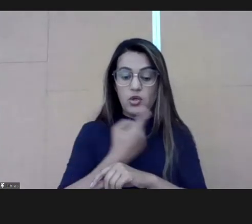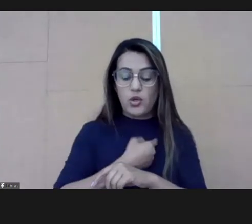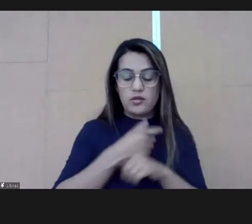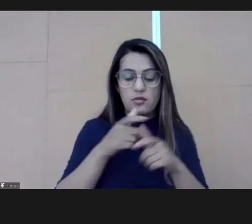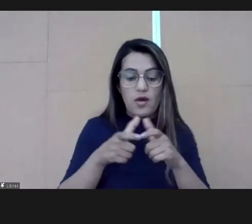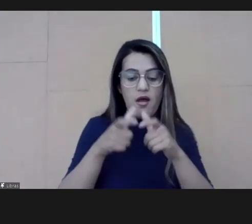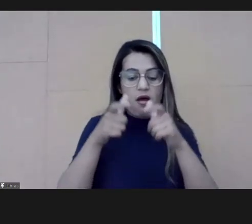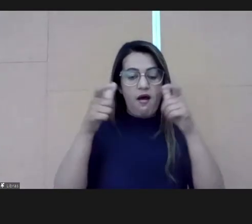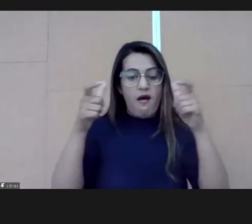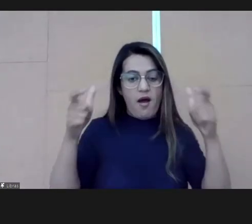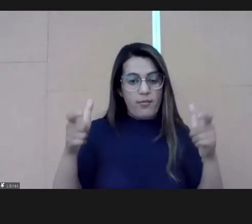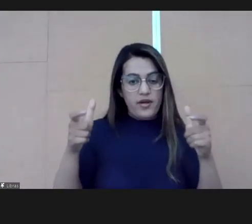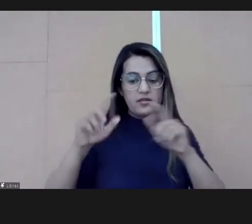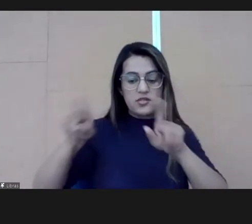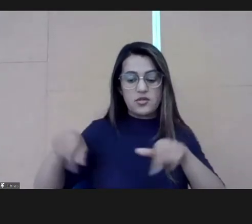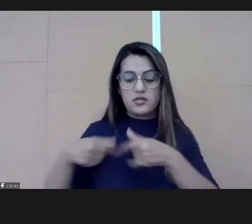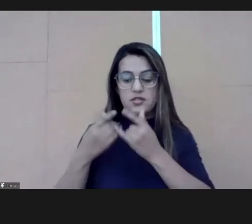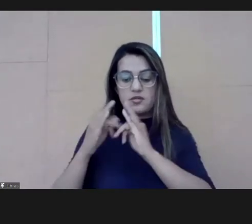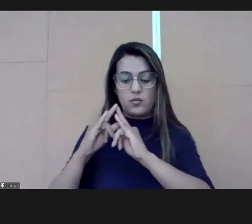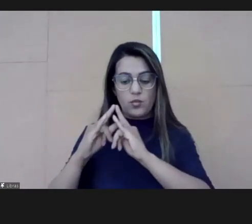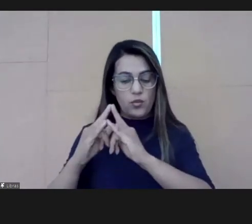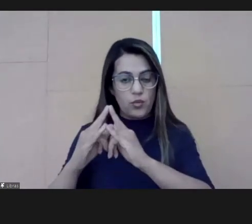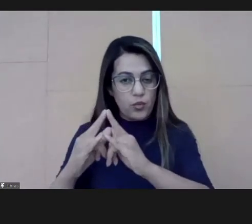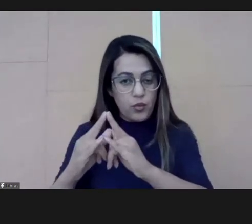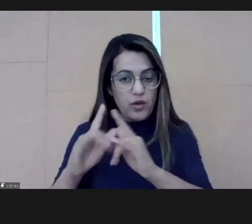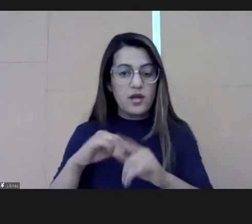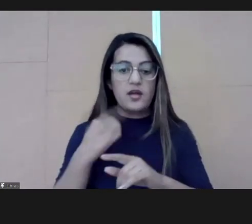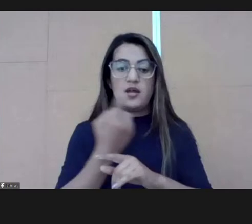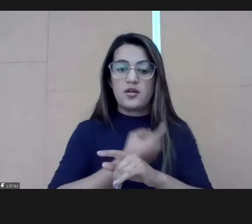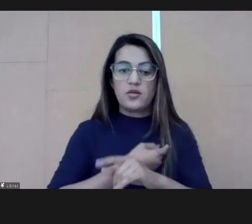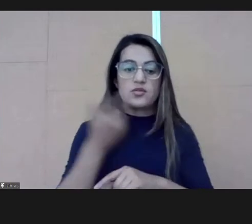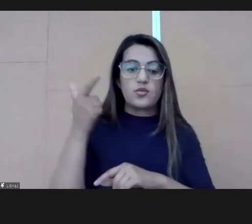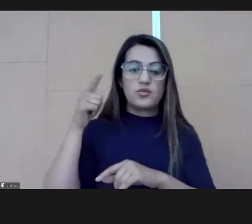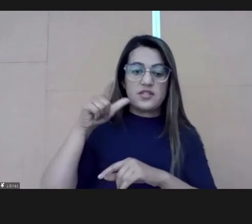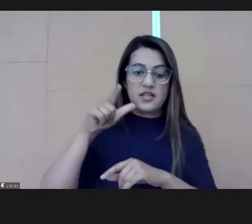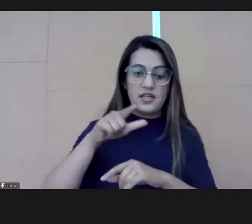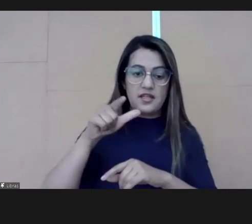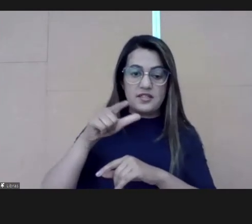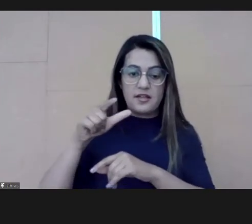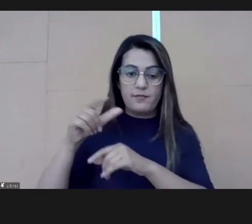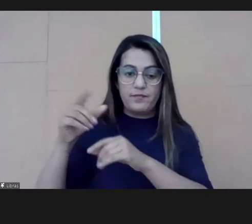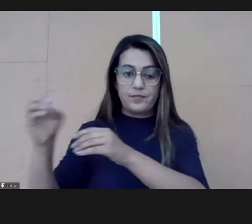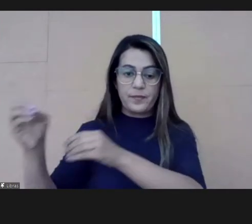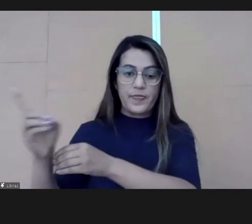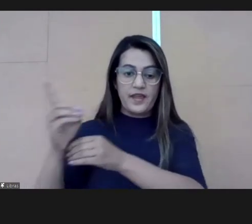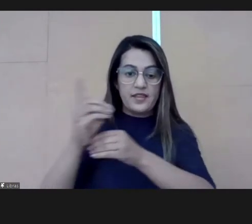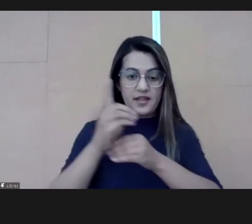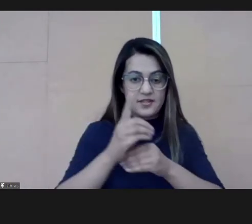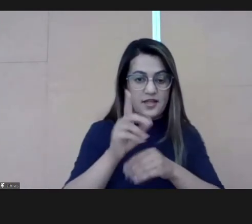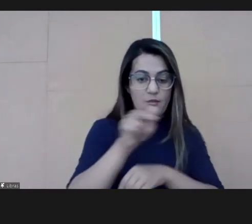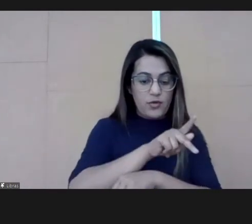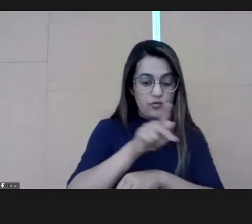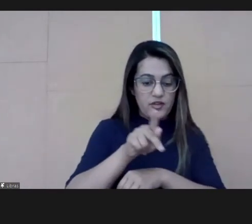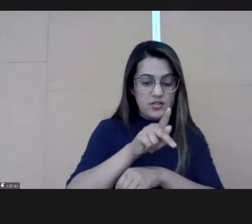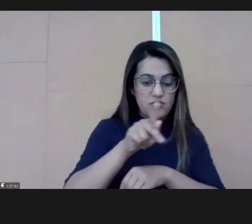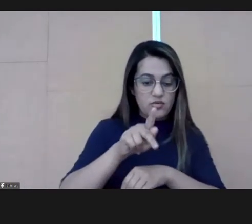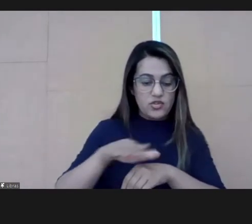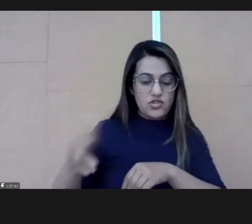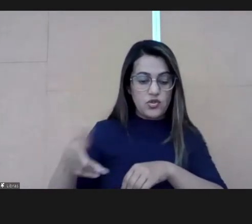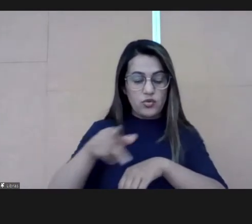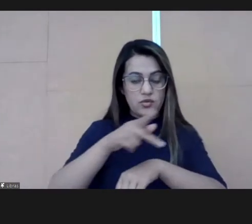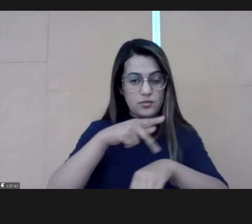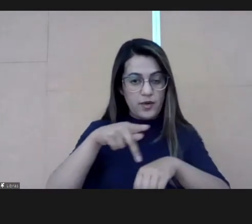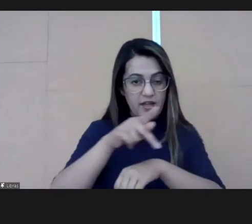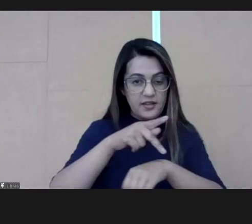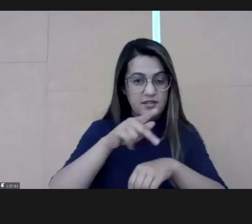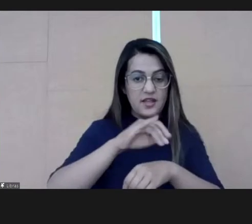So, we expanded our partnerships. So, we could bring professors from other